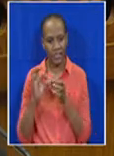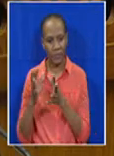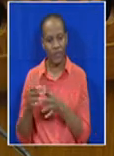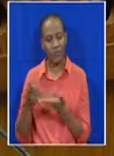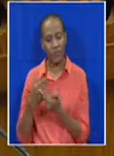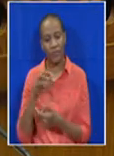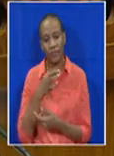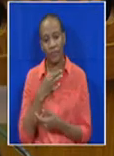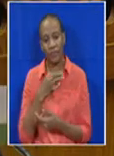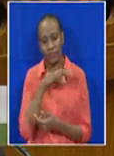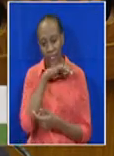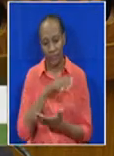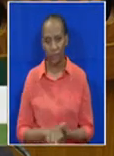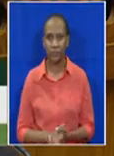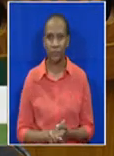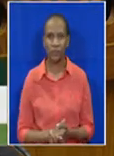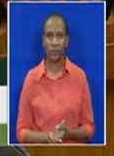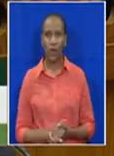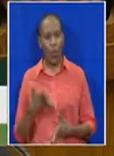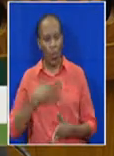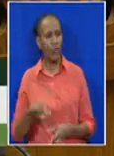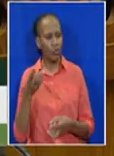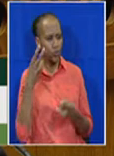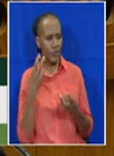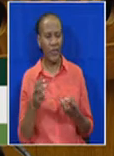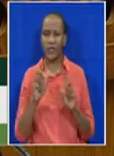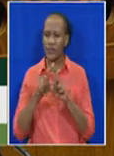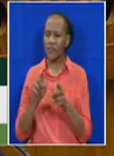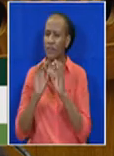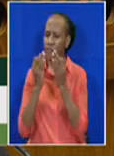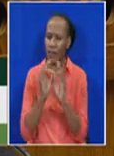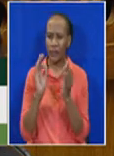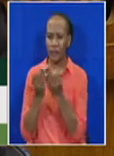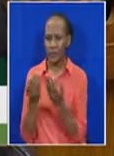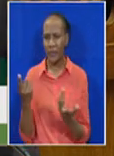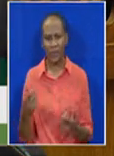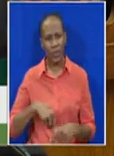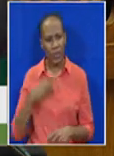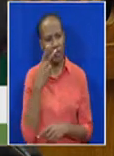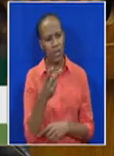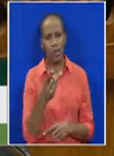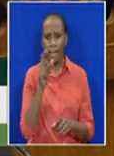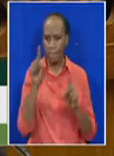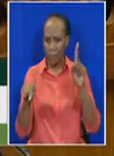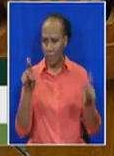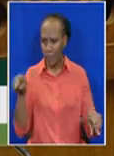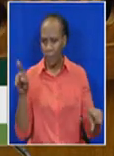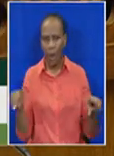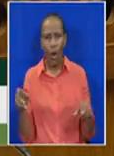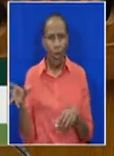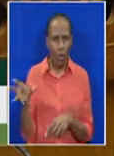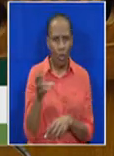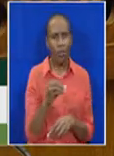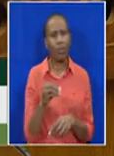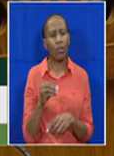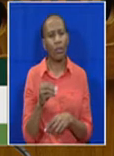join me today. So that you can hear the plight of our fisher family. A family to which you and the honourable members of this committee also